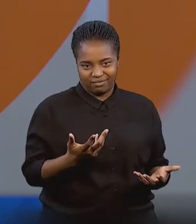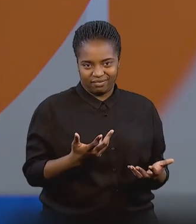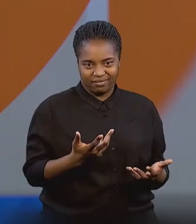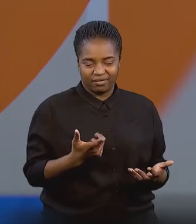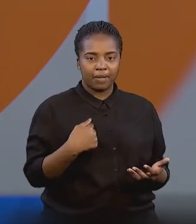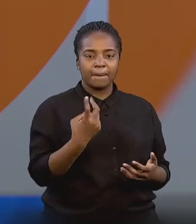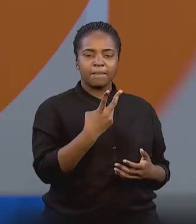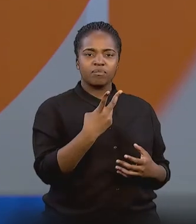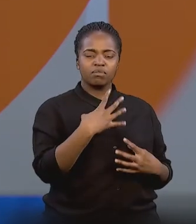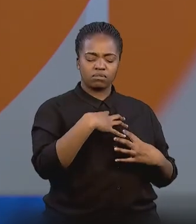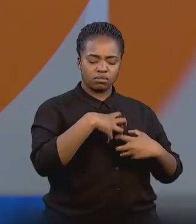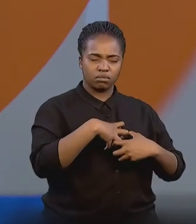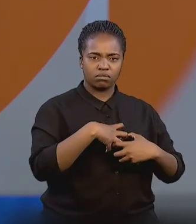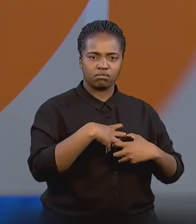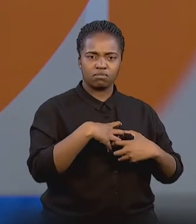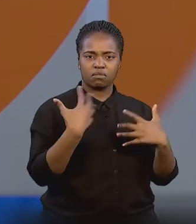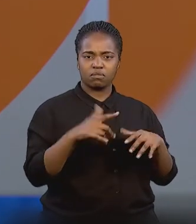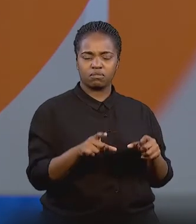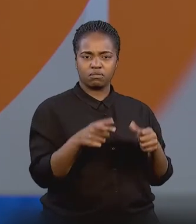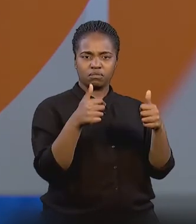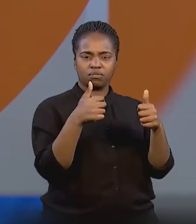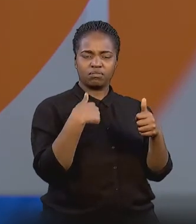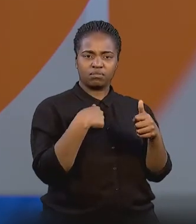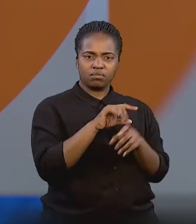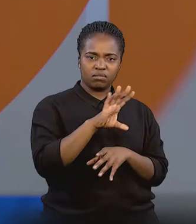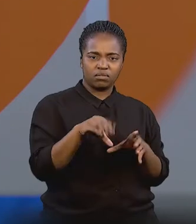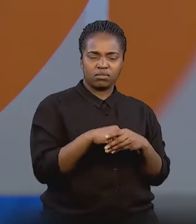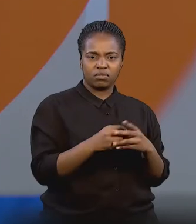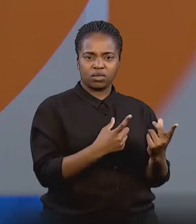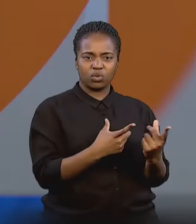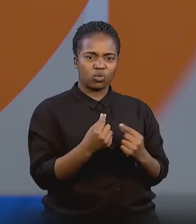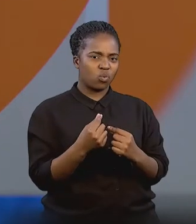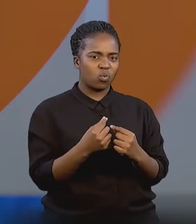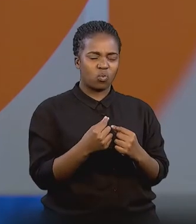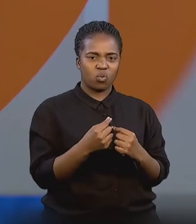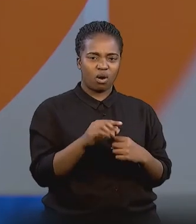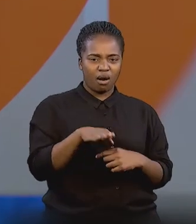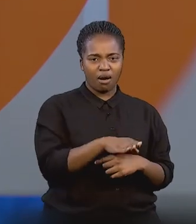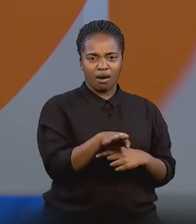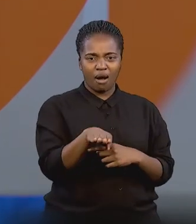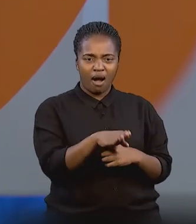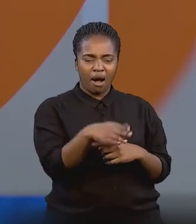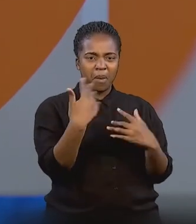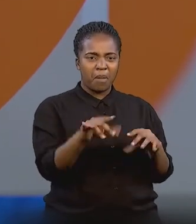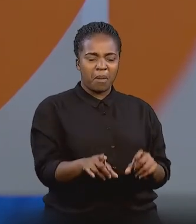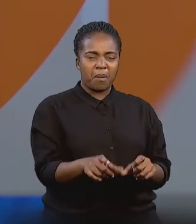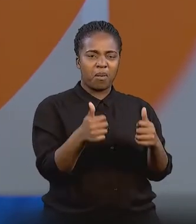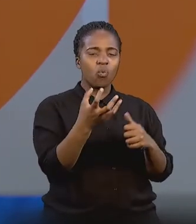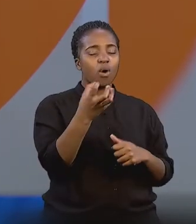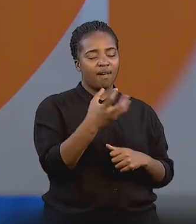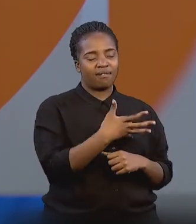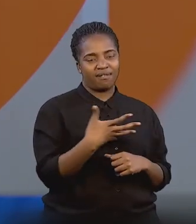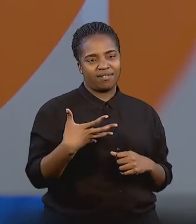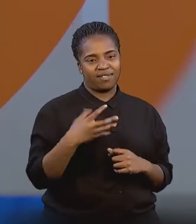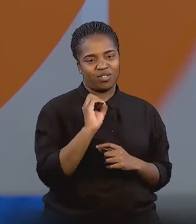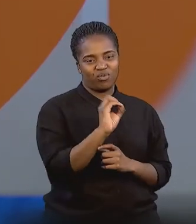She also adapted very good to the adaptive go-karting, know, drifting the car around the corners and things like that. So we definitely have a